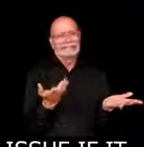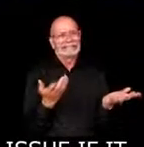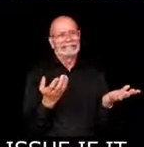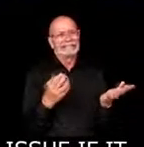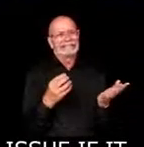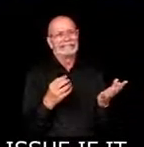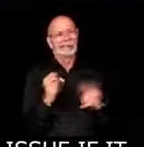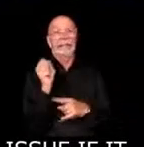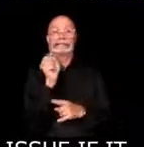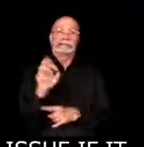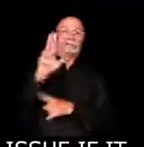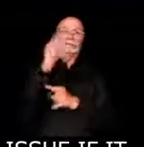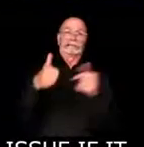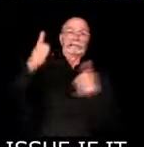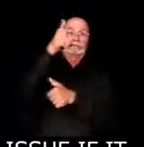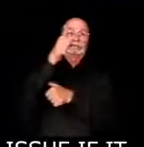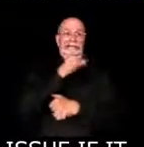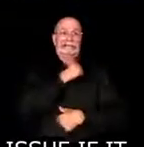member at, uh, at the RCMP.